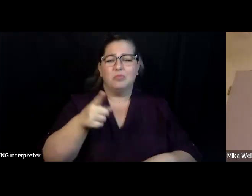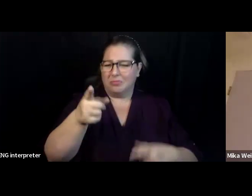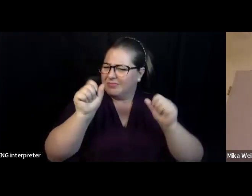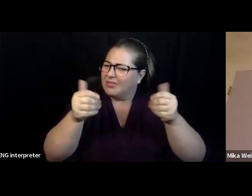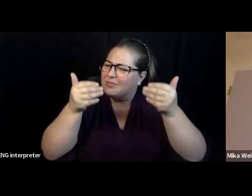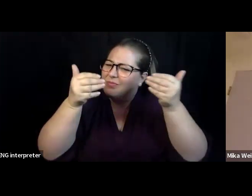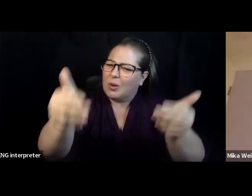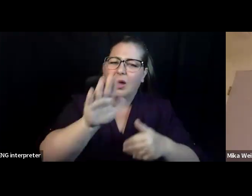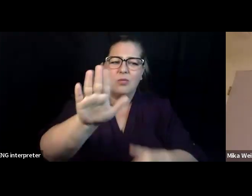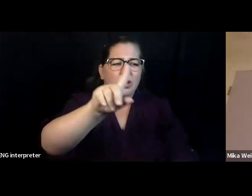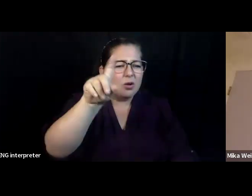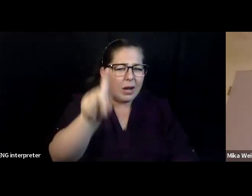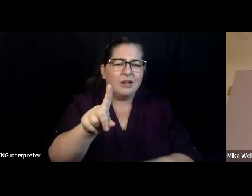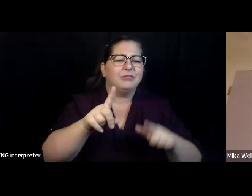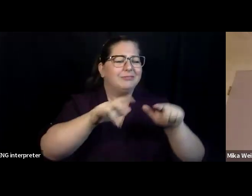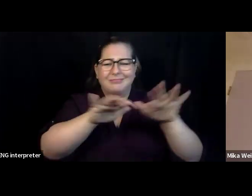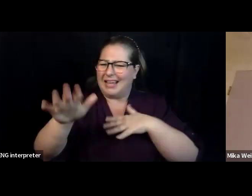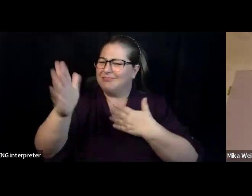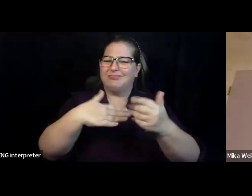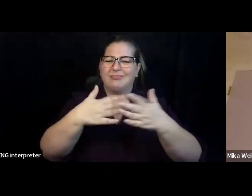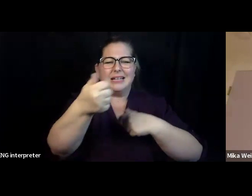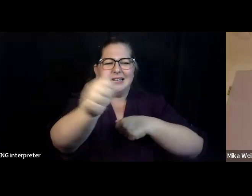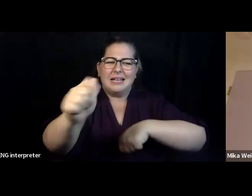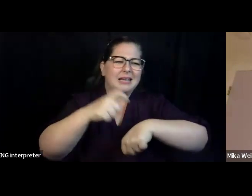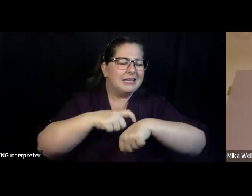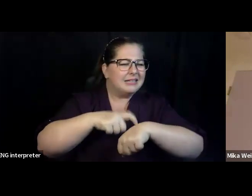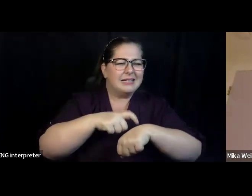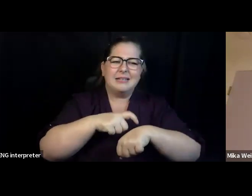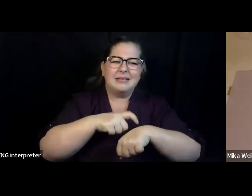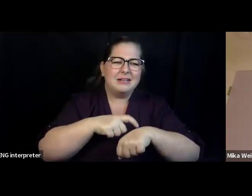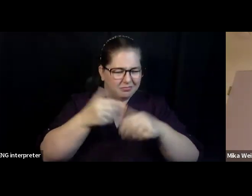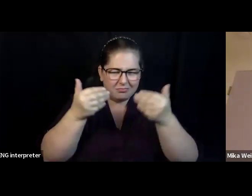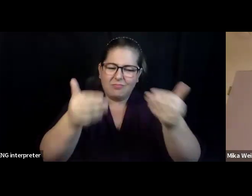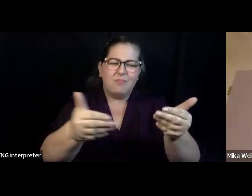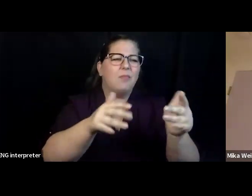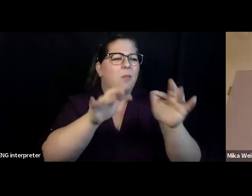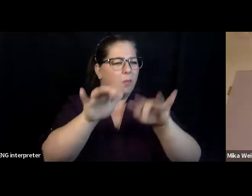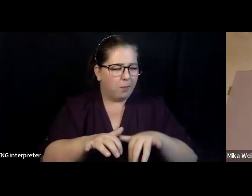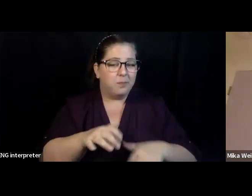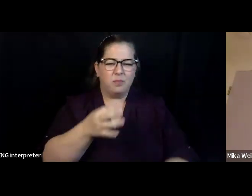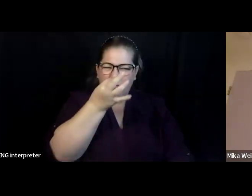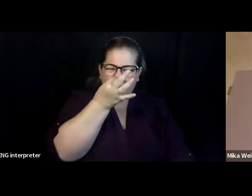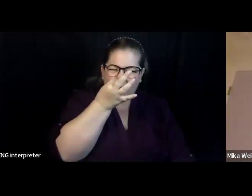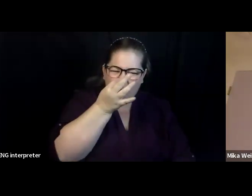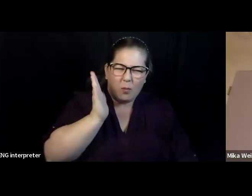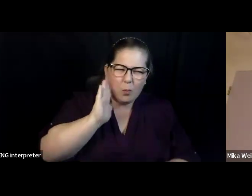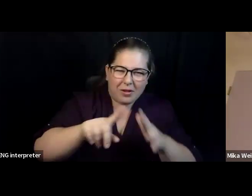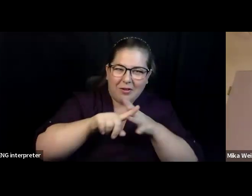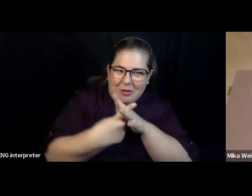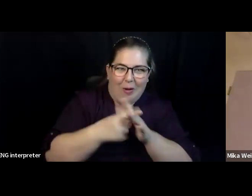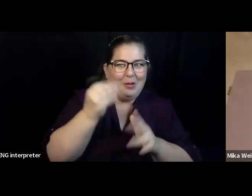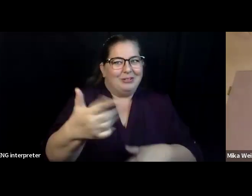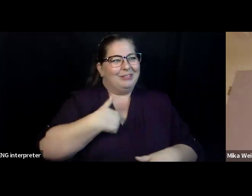We are going to start out. I'm really excited to share a little bit more with you about the Disability